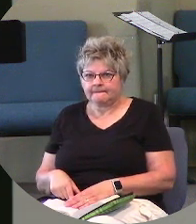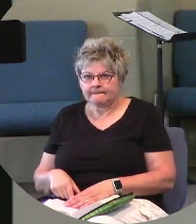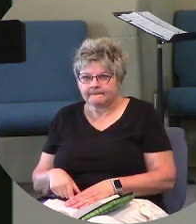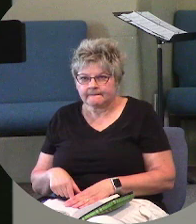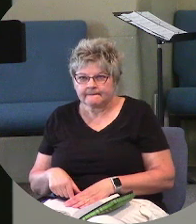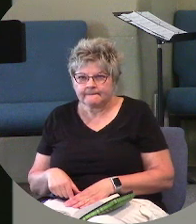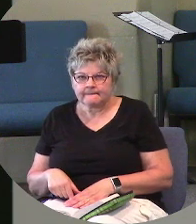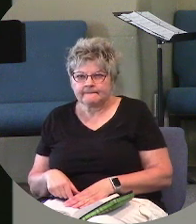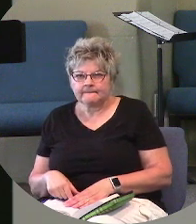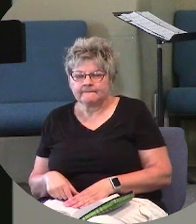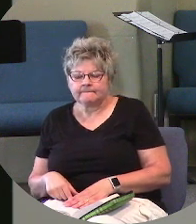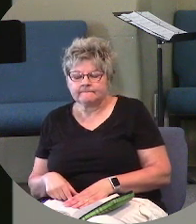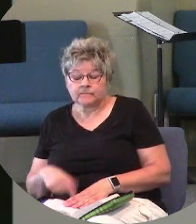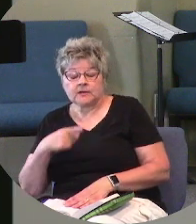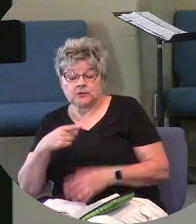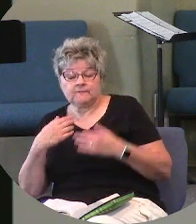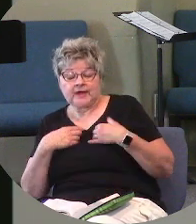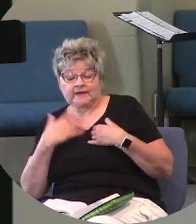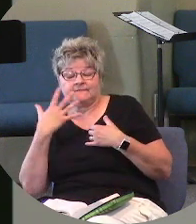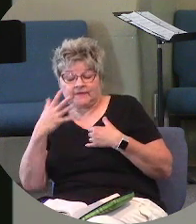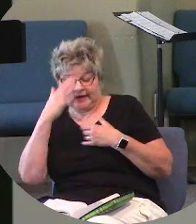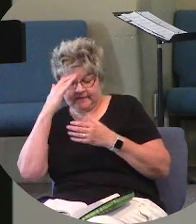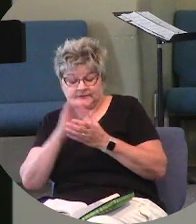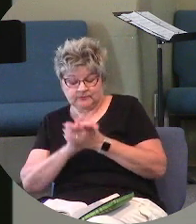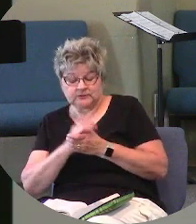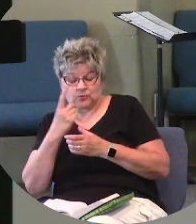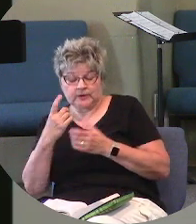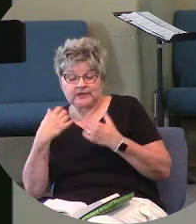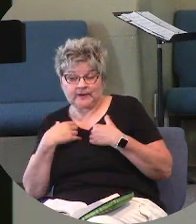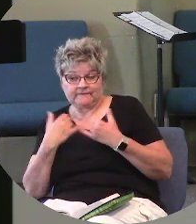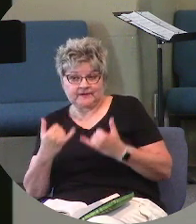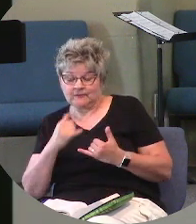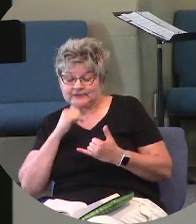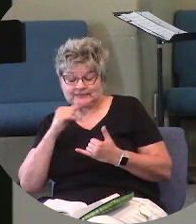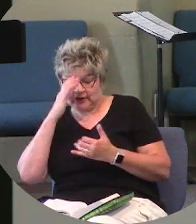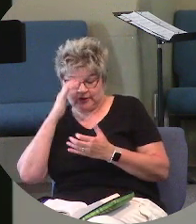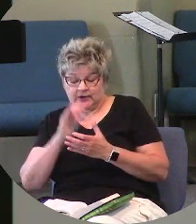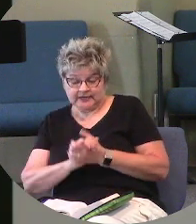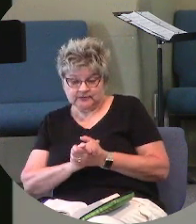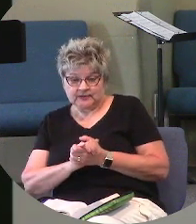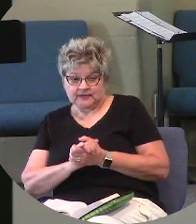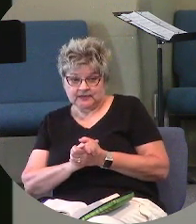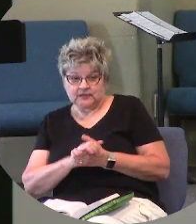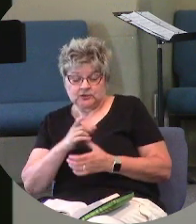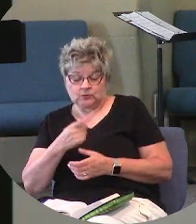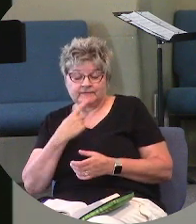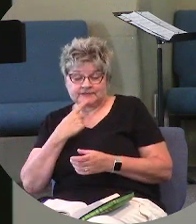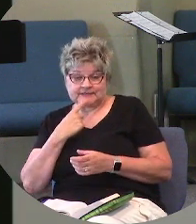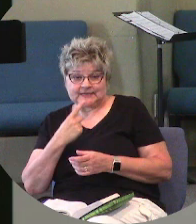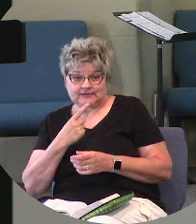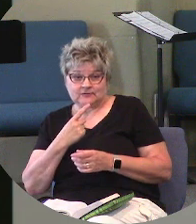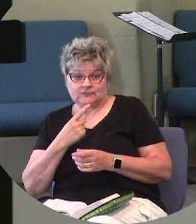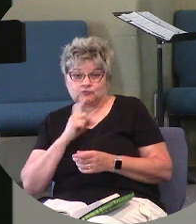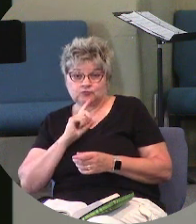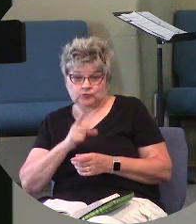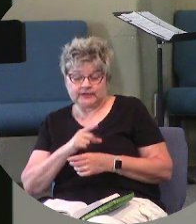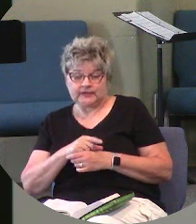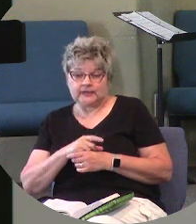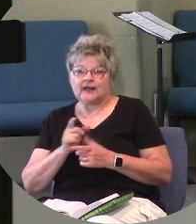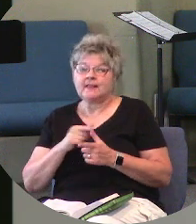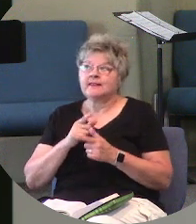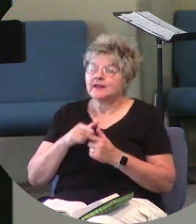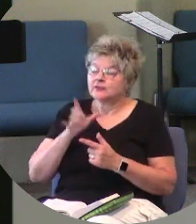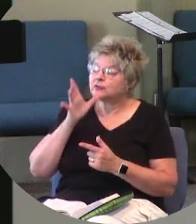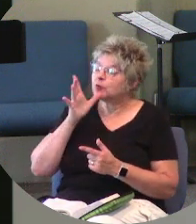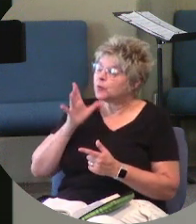For you have had five husbands and the one whom you now have is not your husband. This you have said truly. Then the woman